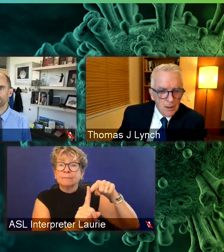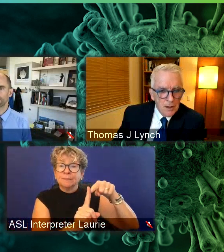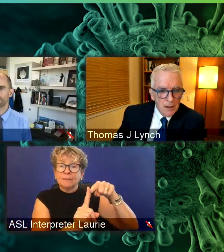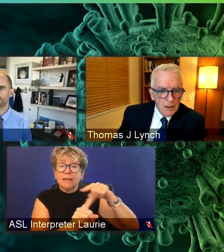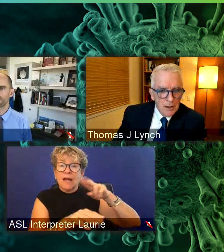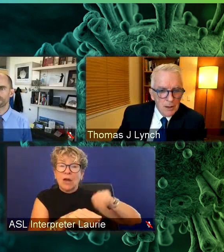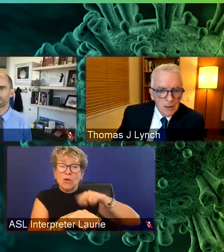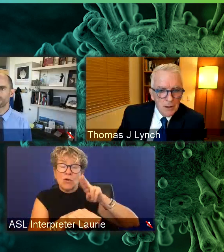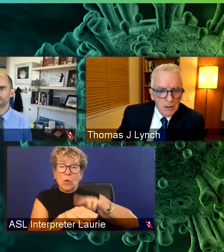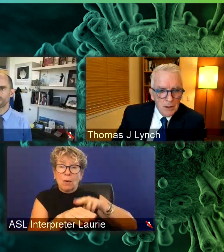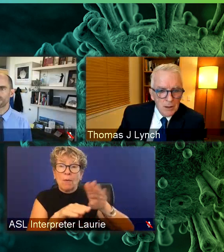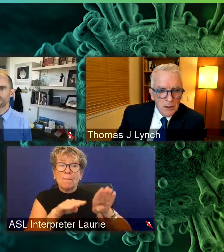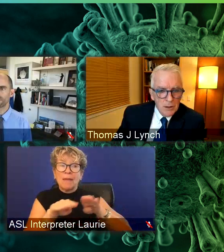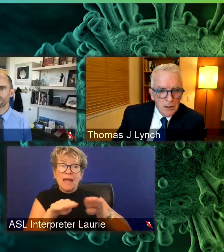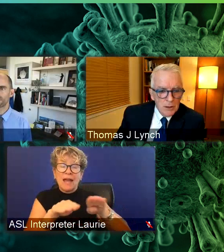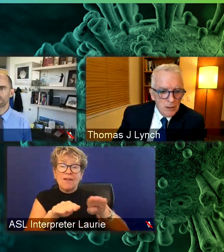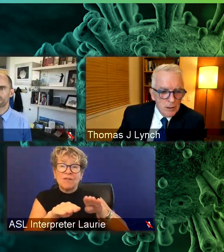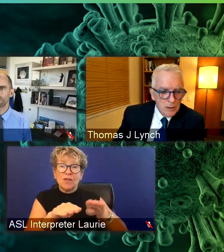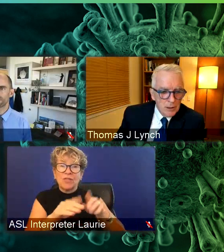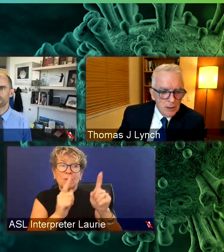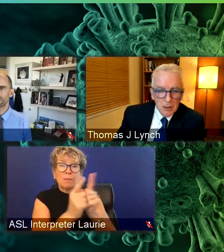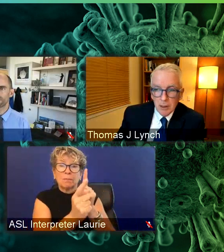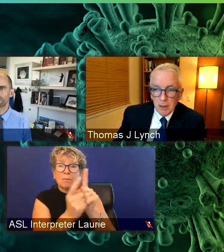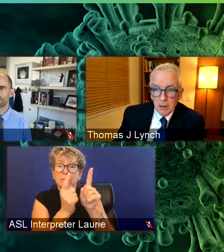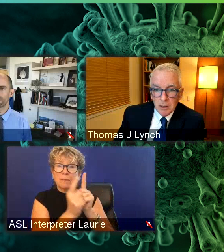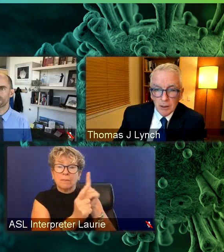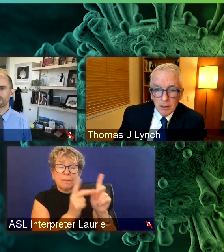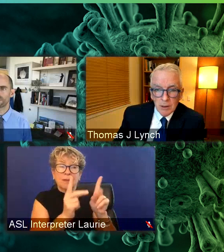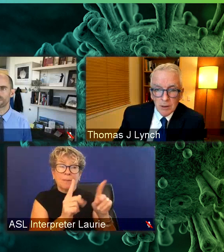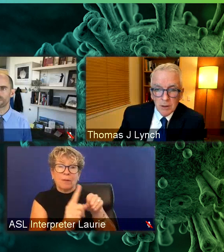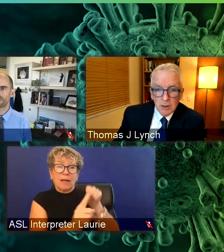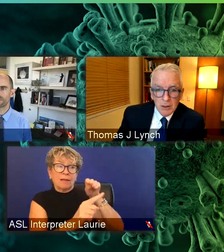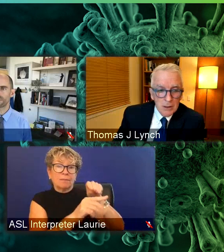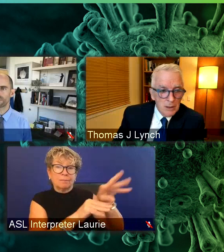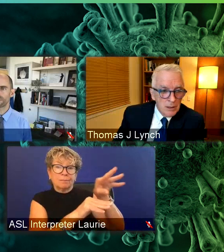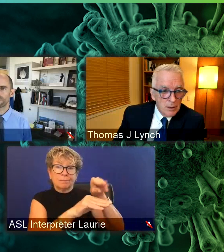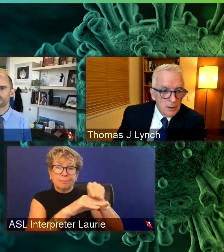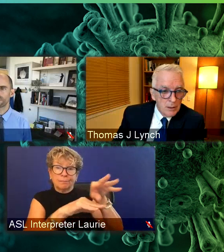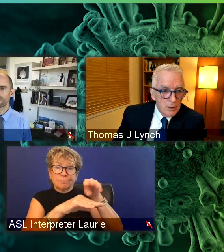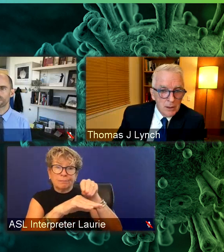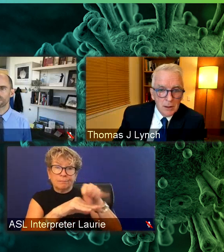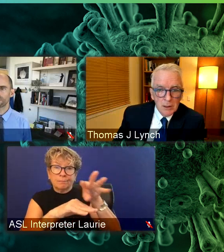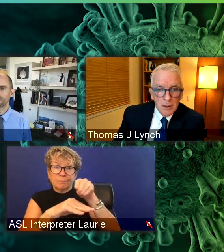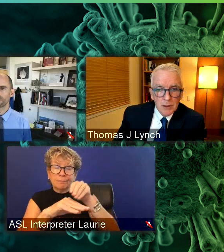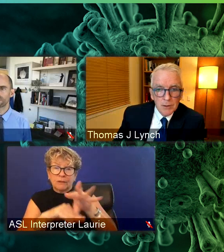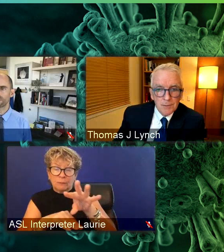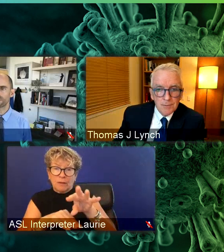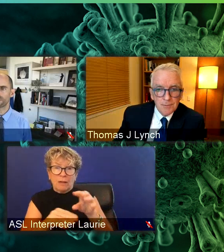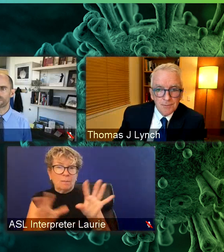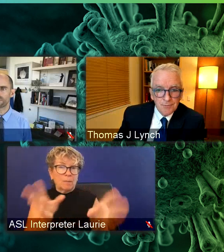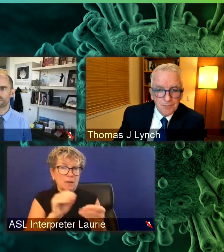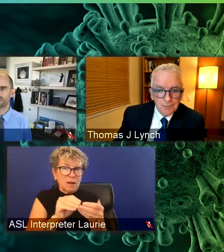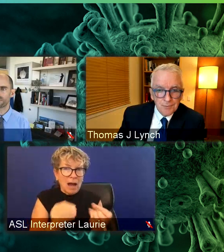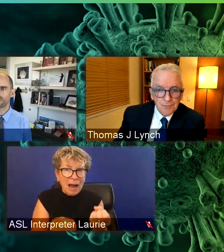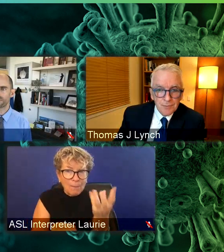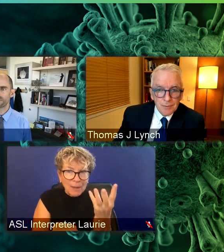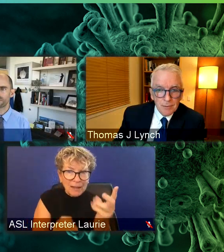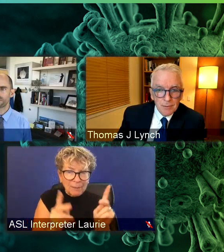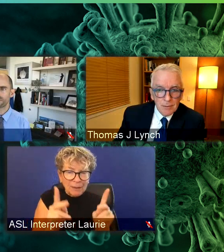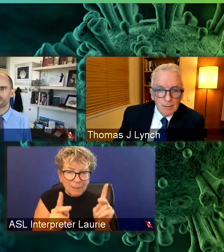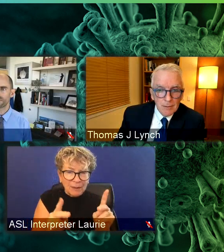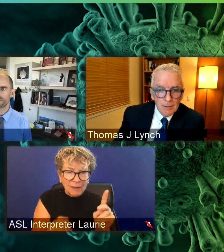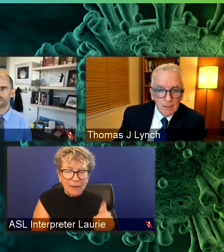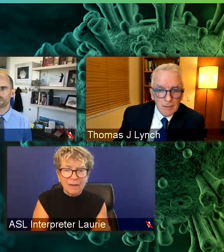going to be making contacts. And it's how many people do they spread it to? And so so that is R0 in